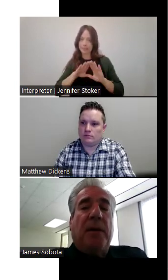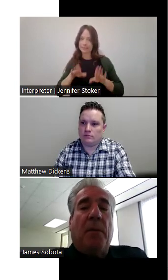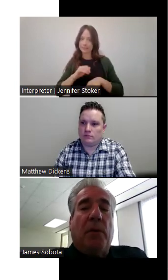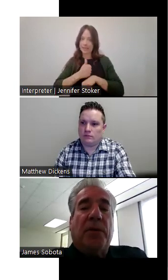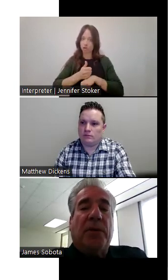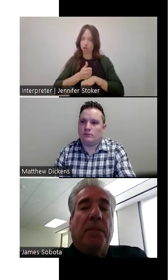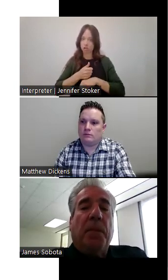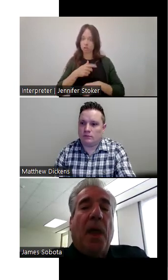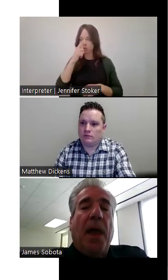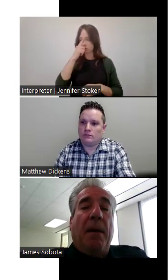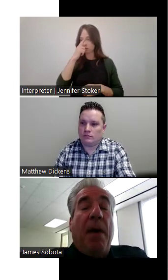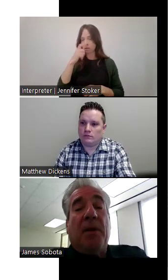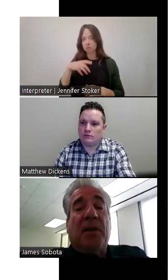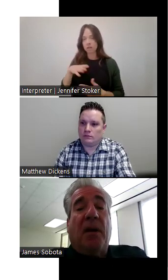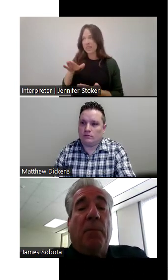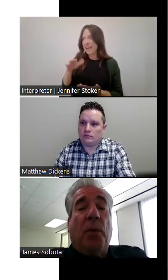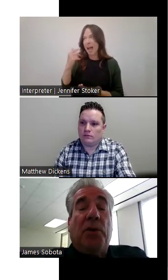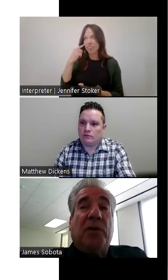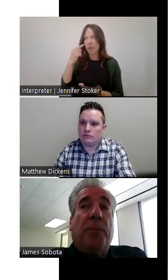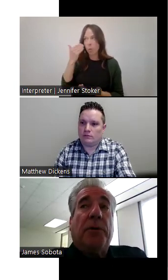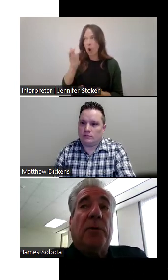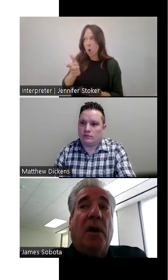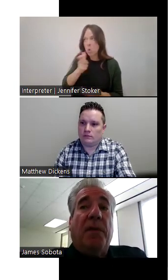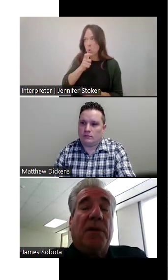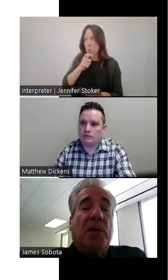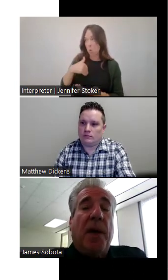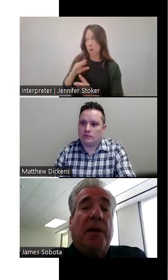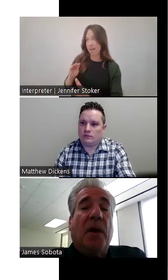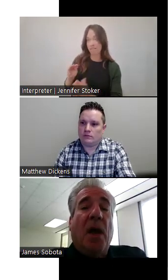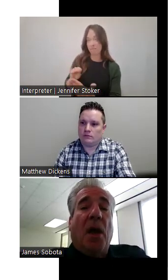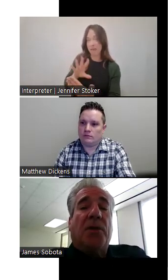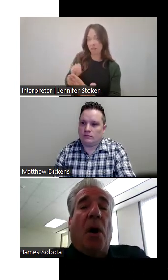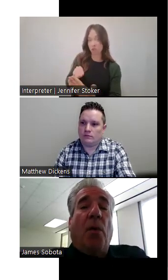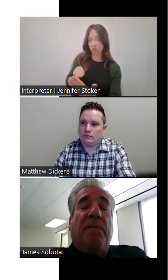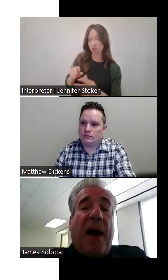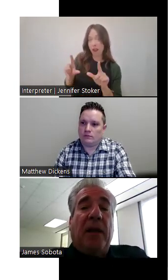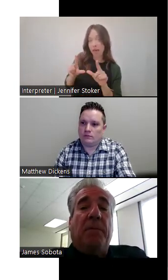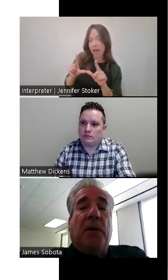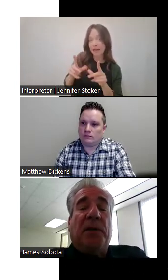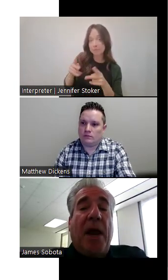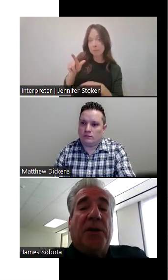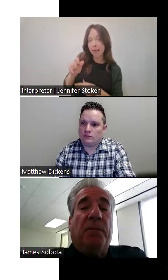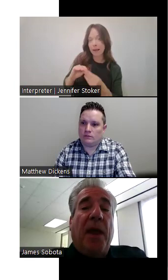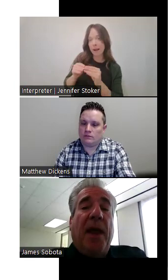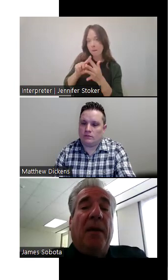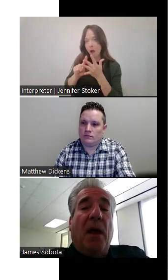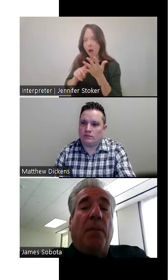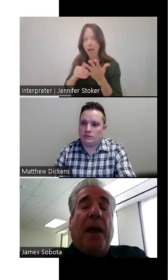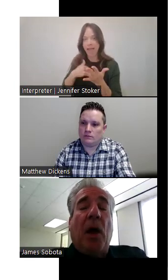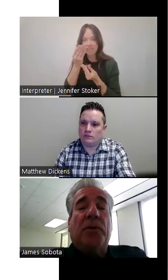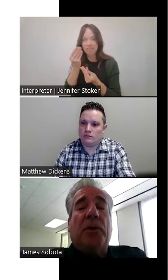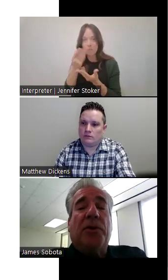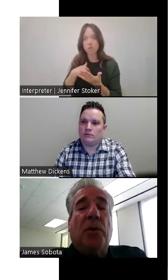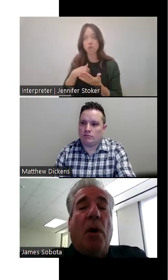license plate numbers and maybe some, we took some pictures of these suspects. So we invited them to the station and